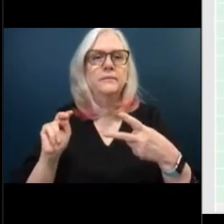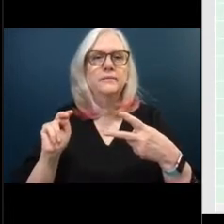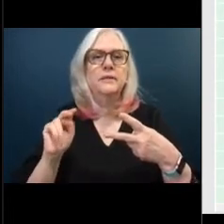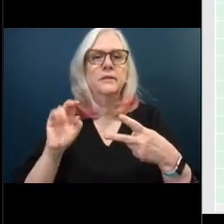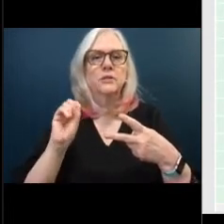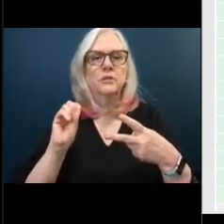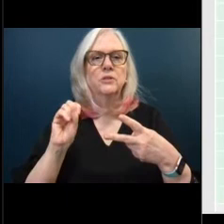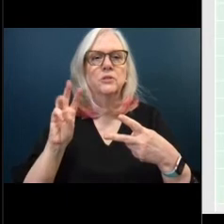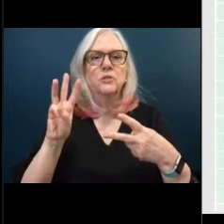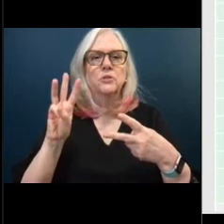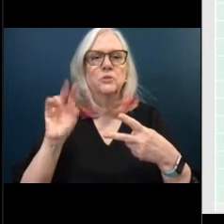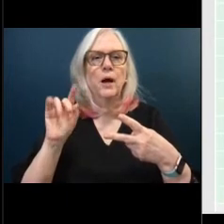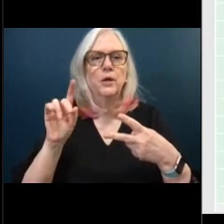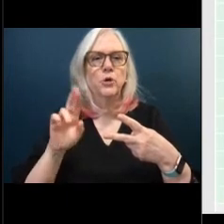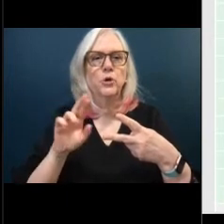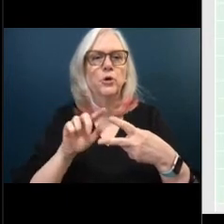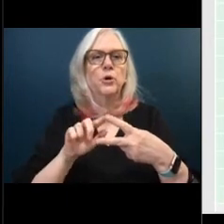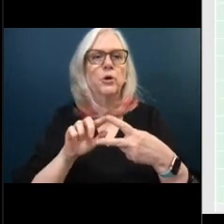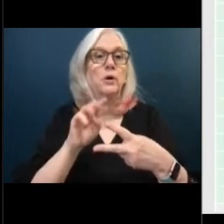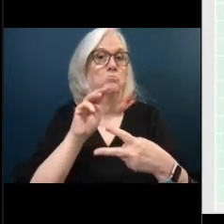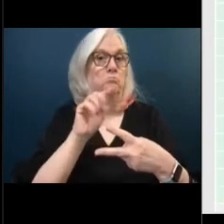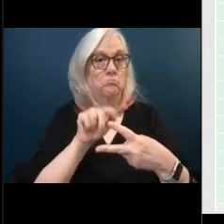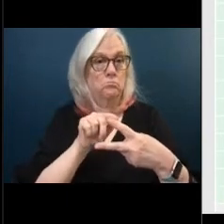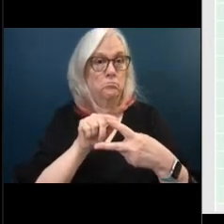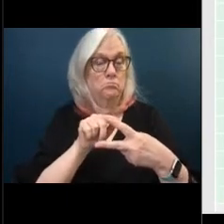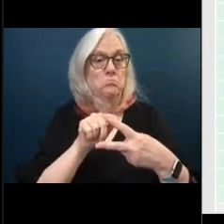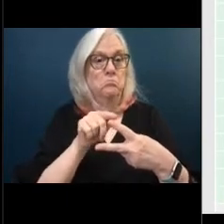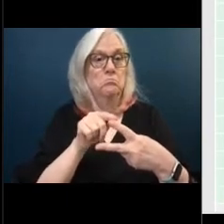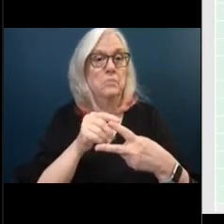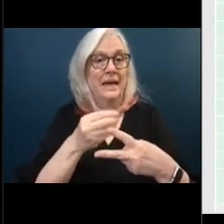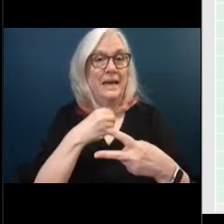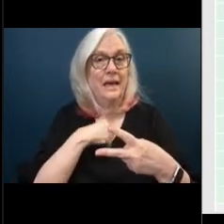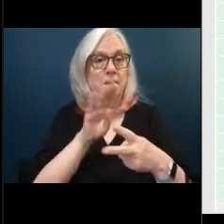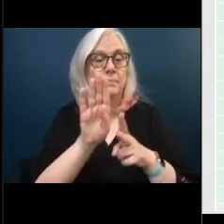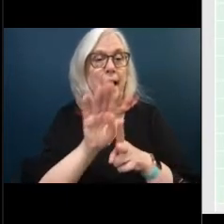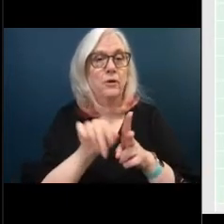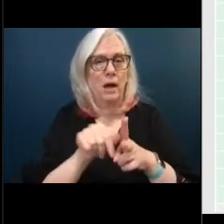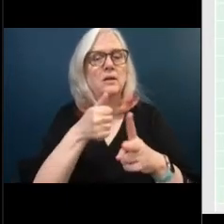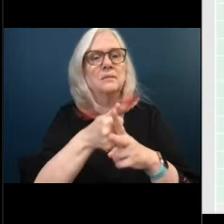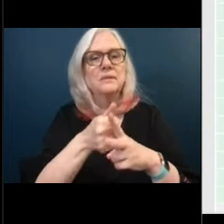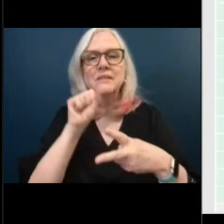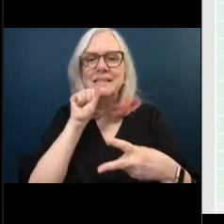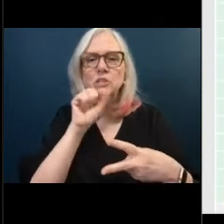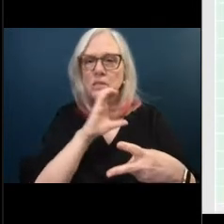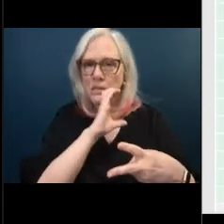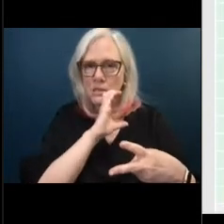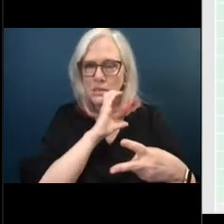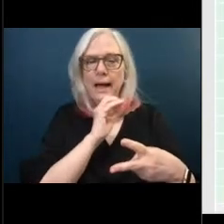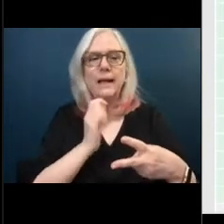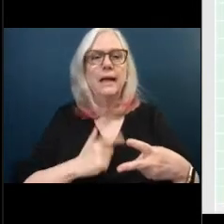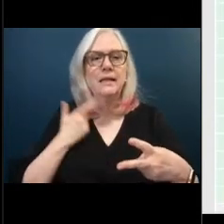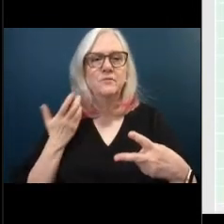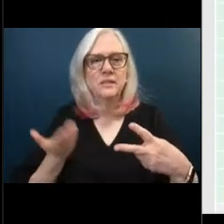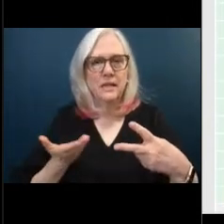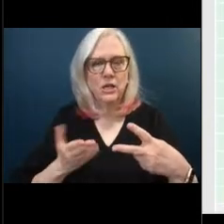told me he's a veteran he gave me his uh background he seems like a good fit he's a senior citizen and he lives here in